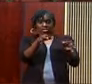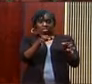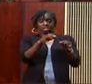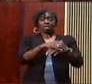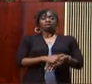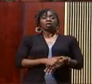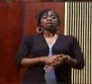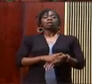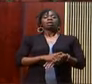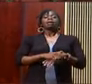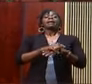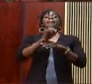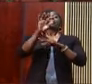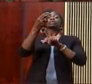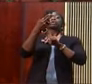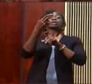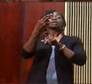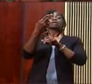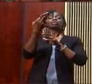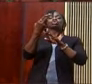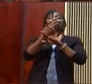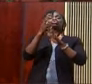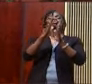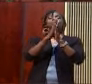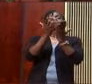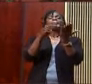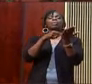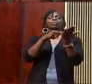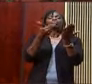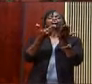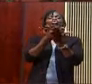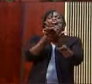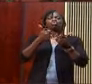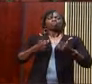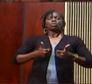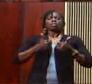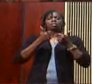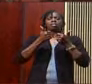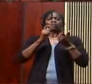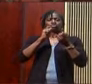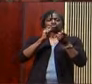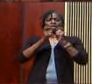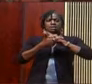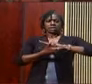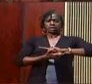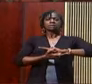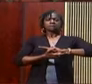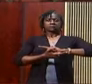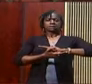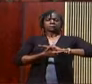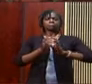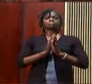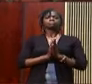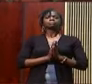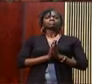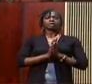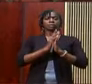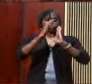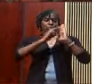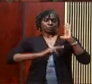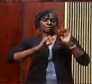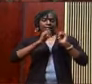Living Translation of the 11th century vowed Hebrew text. It reads, These are the